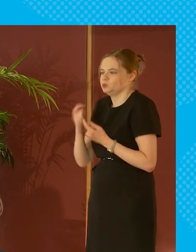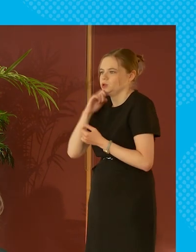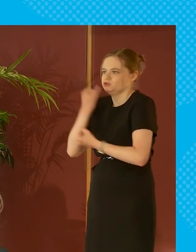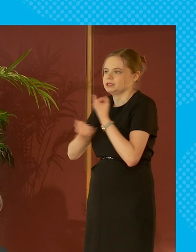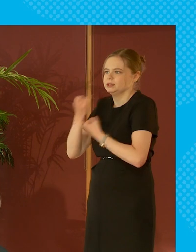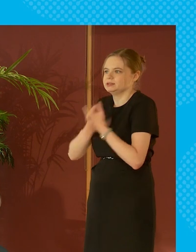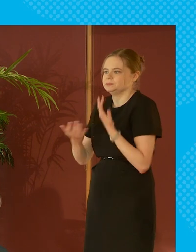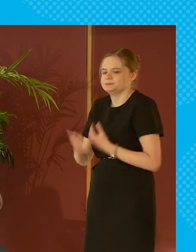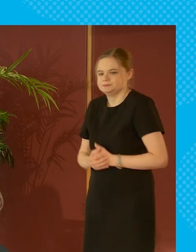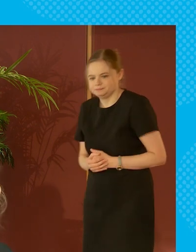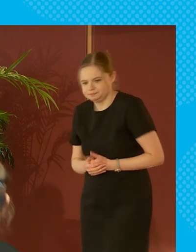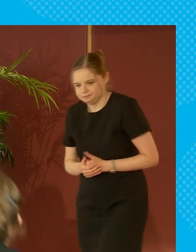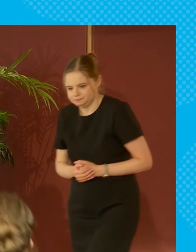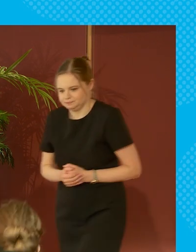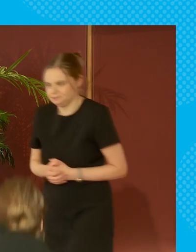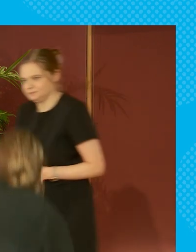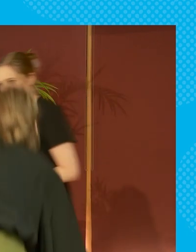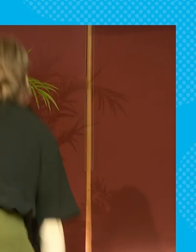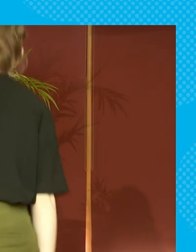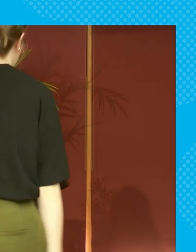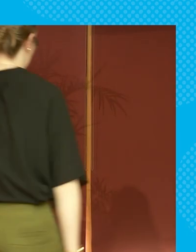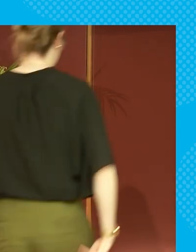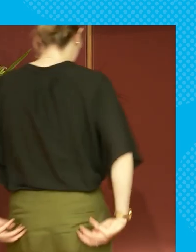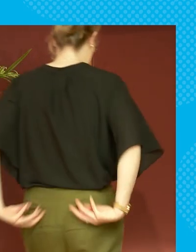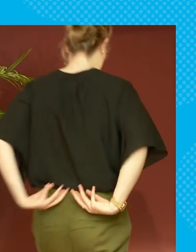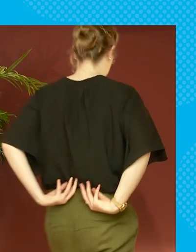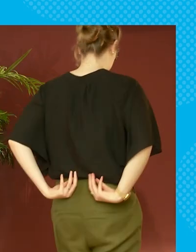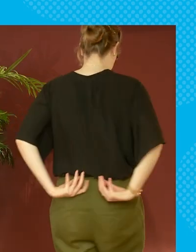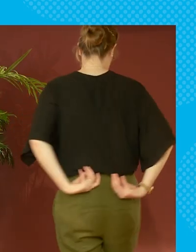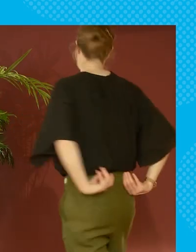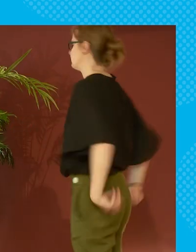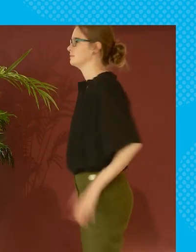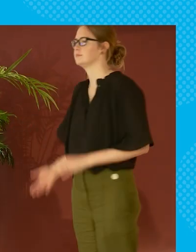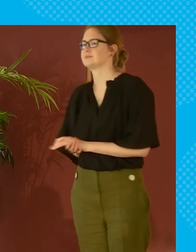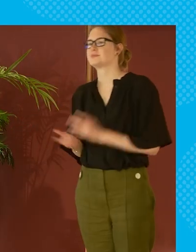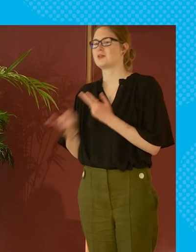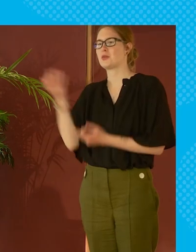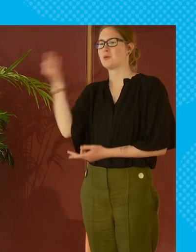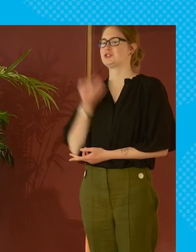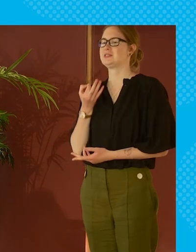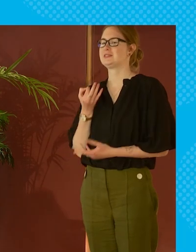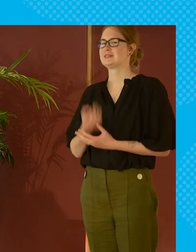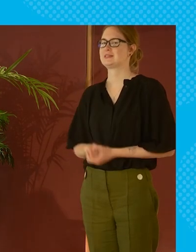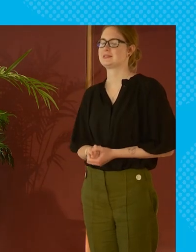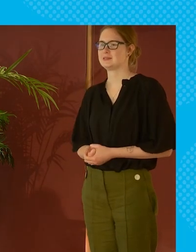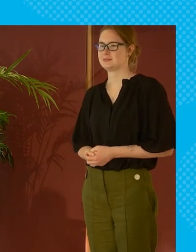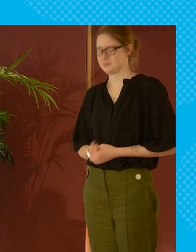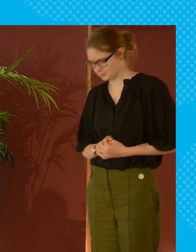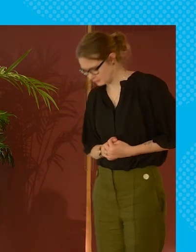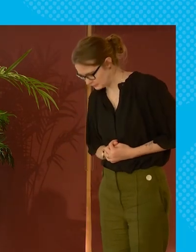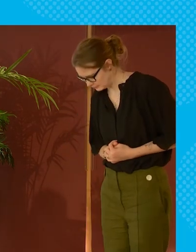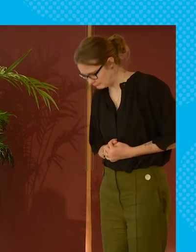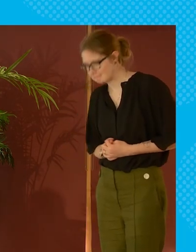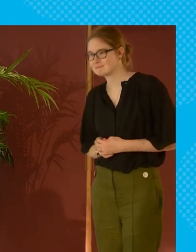great thank you i've got another question um the third or fourth throwback a hand up there thank